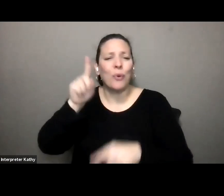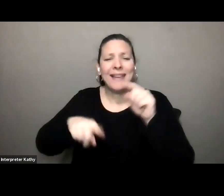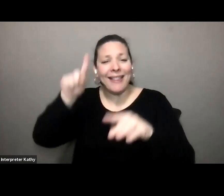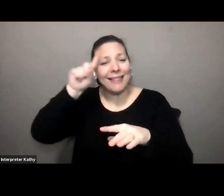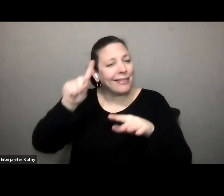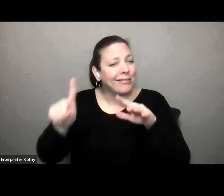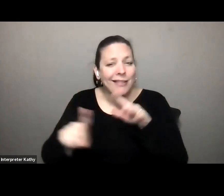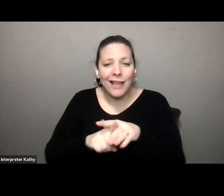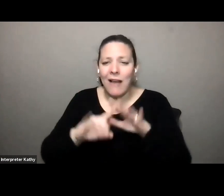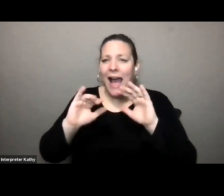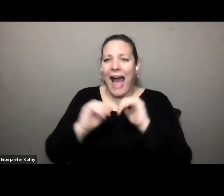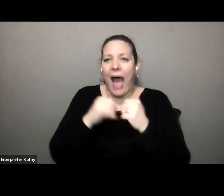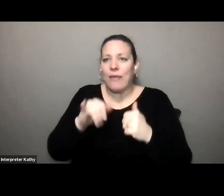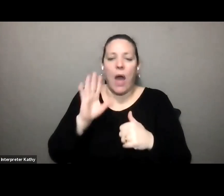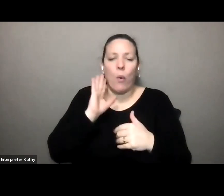be a